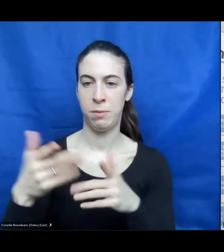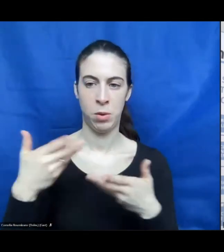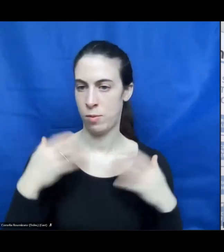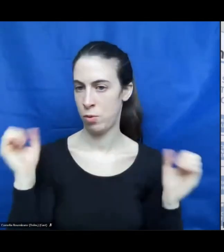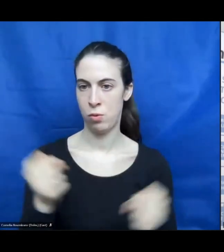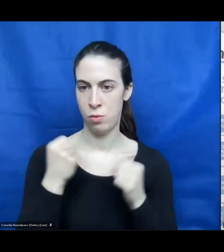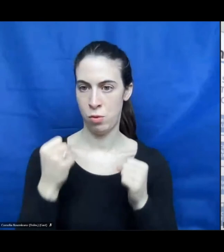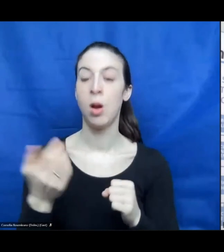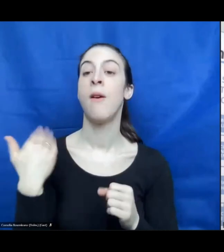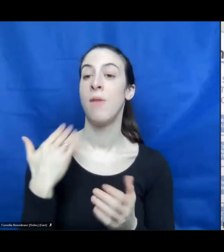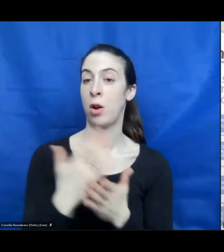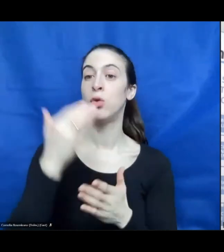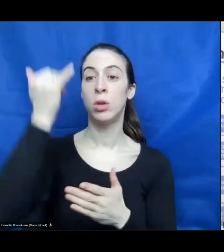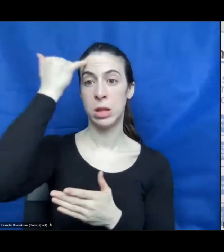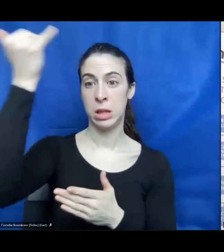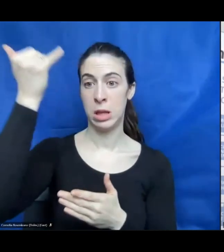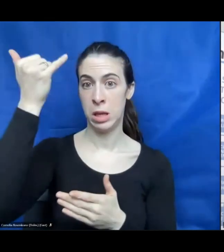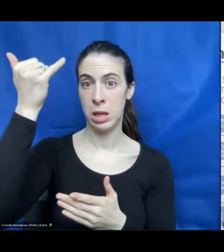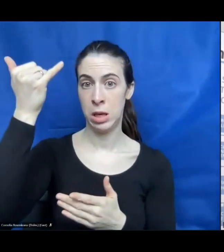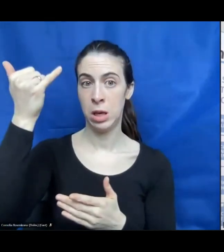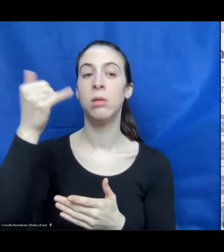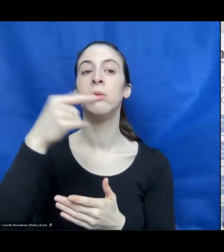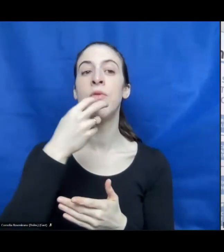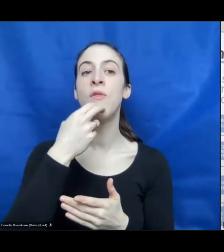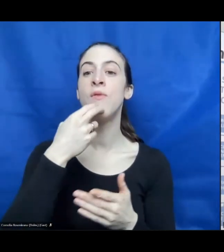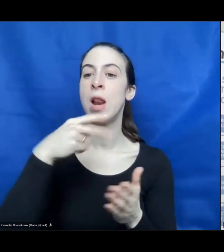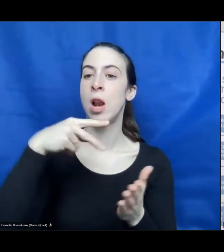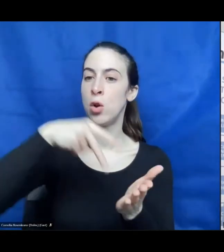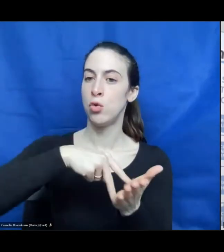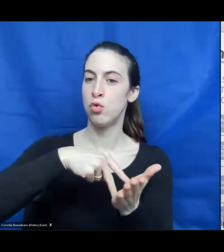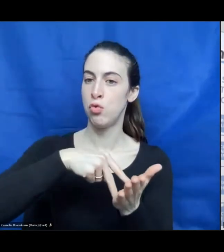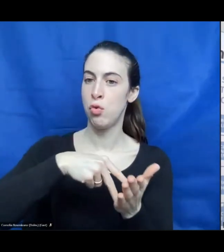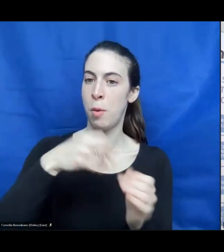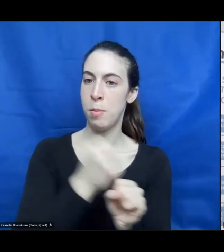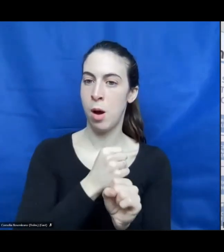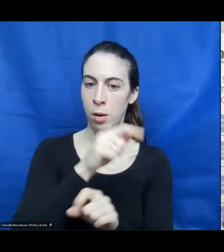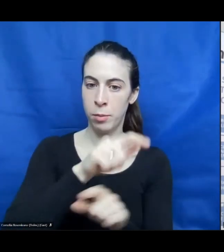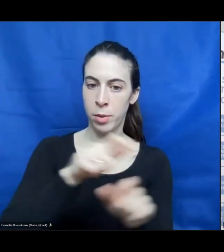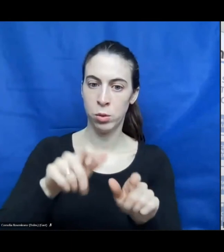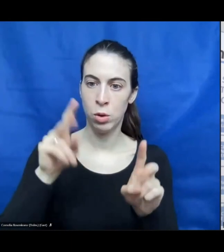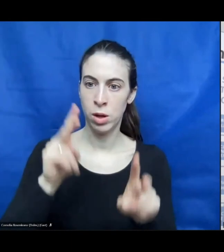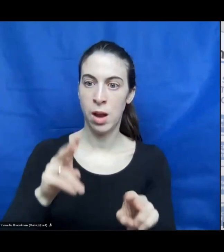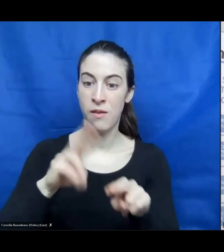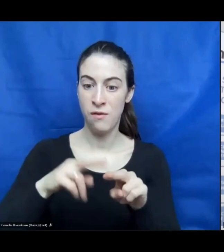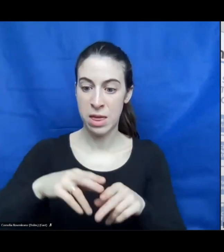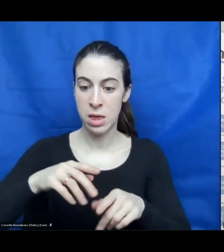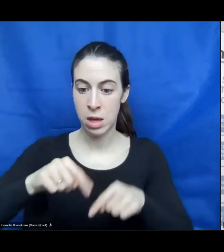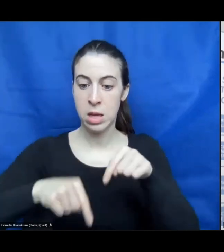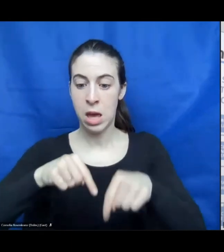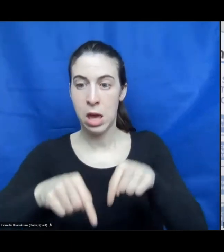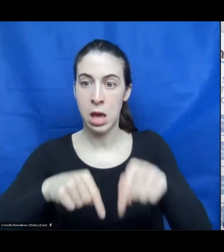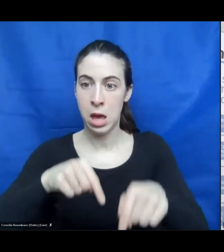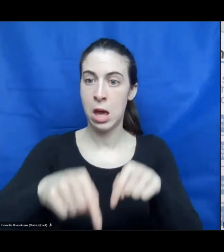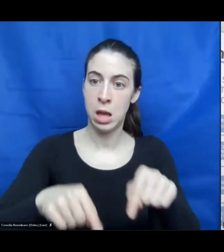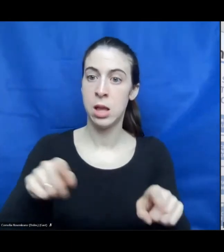idea when we started to build a shoe that helps people while their movement, to detect obstacles and